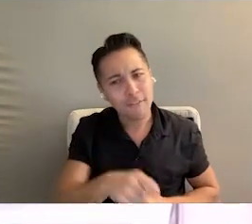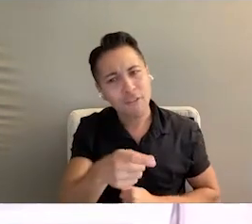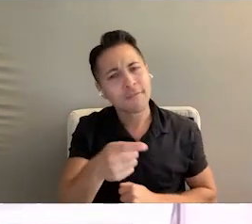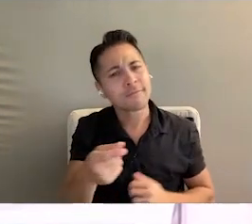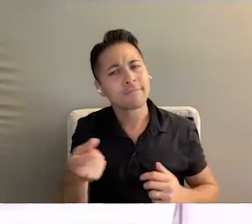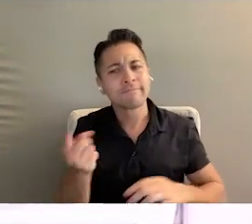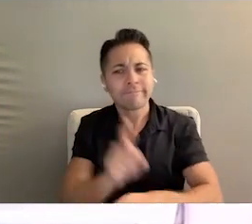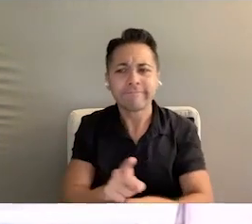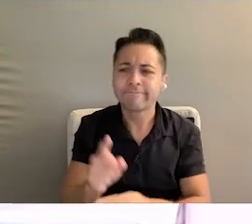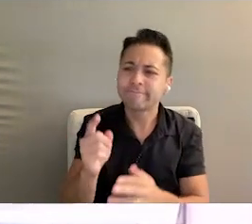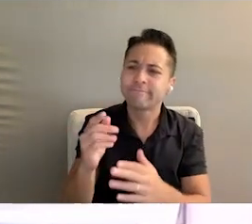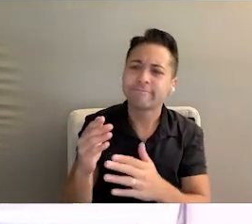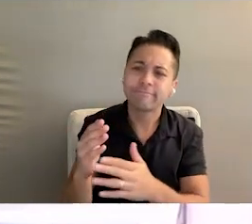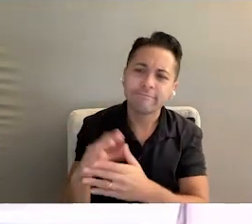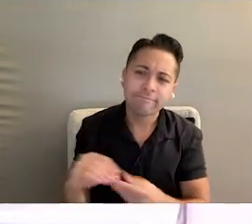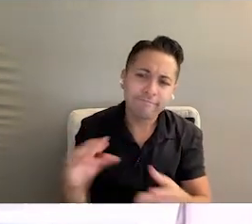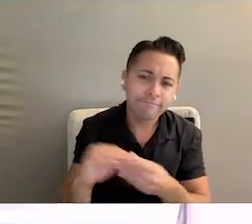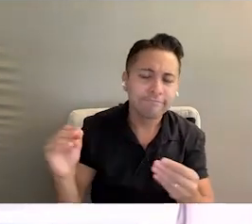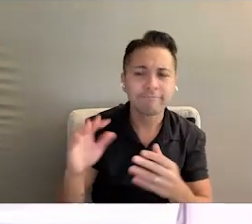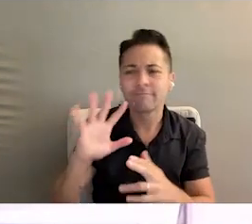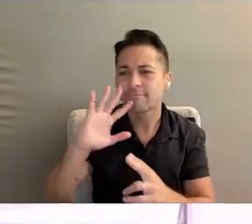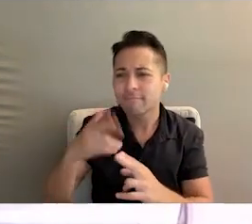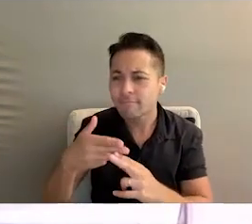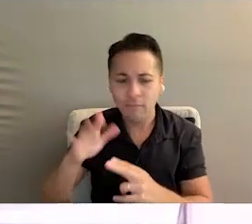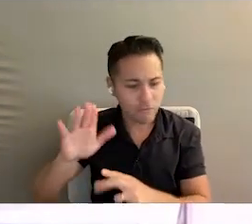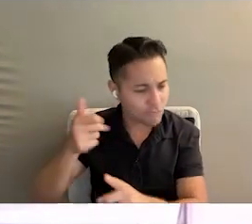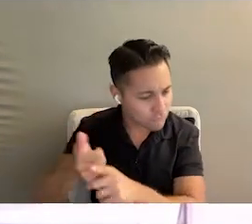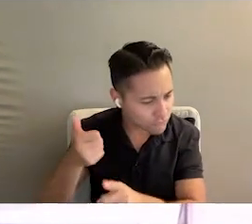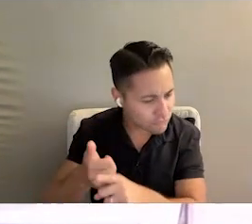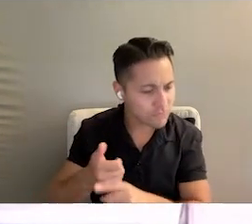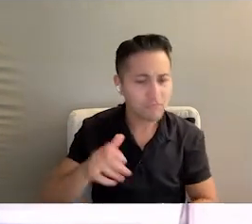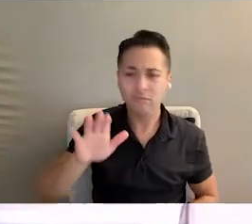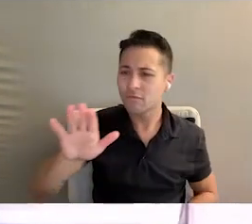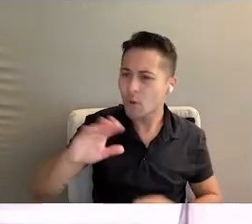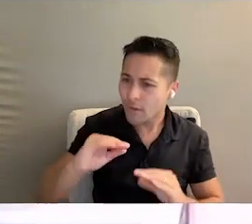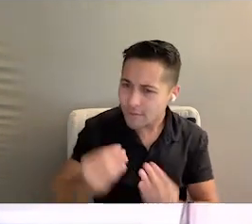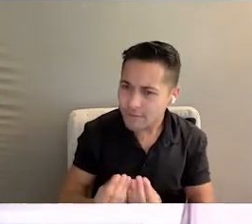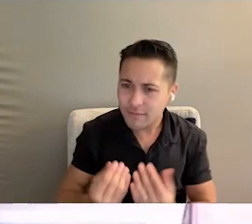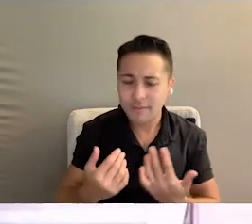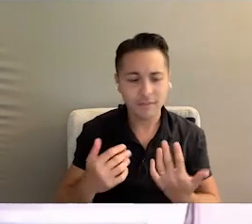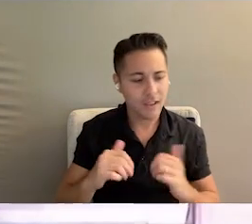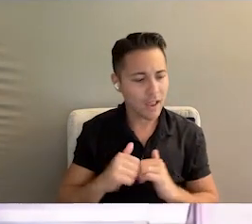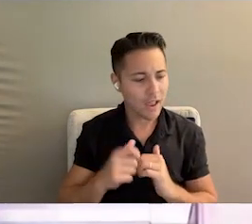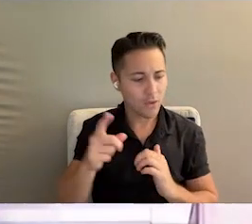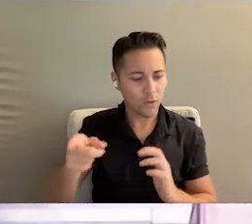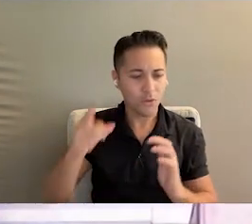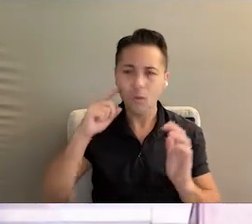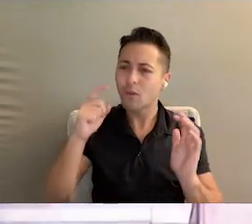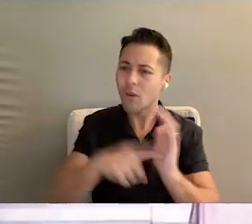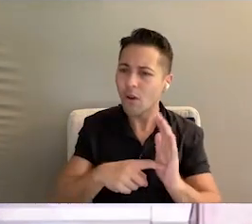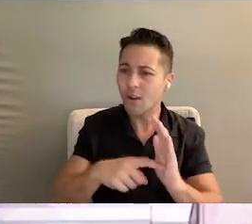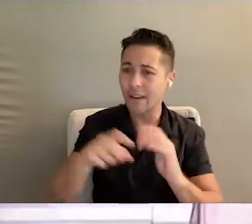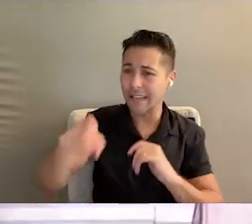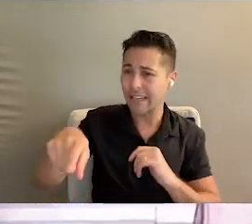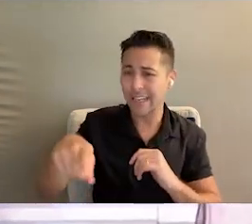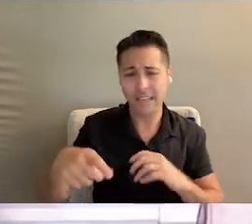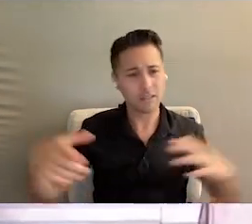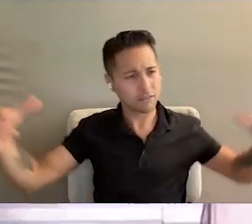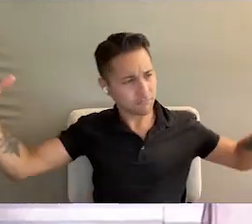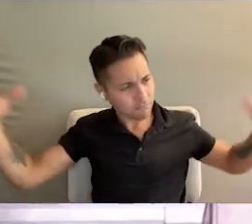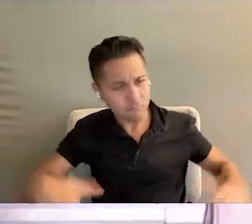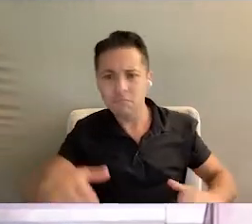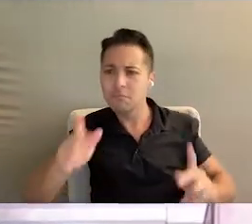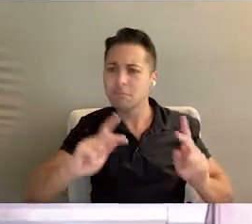to share with the audience a little bit more about yourself, about your organization, and about how you identified a need, brought people